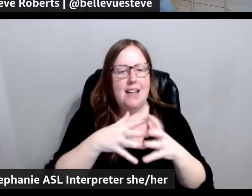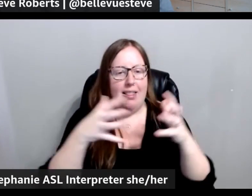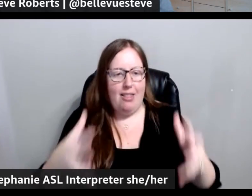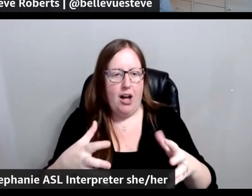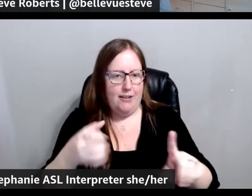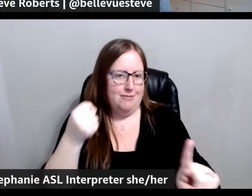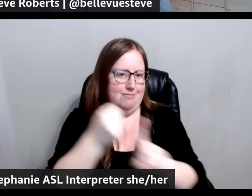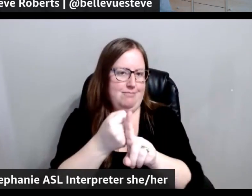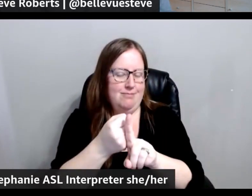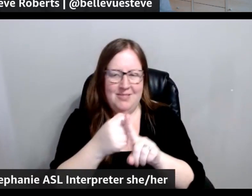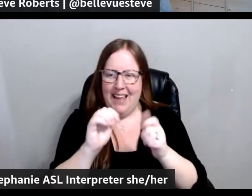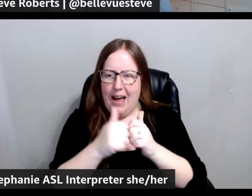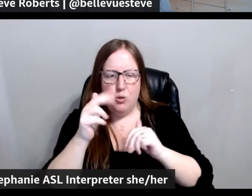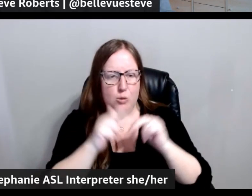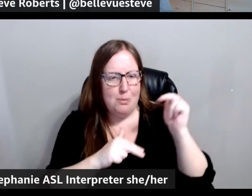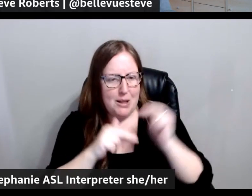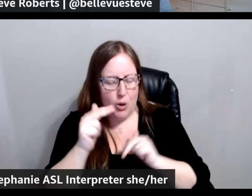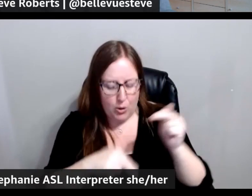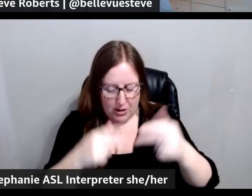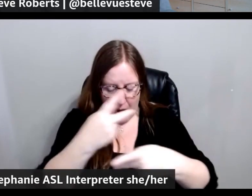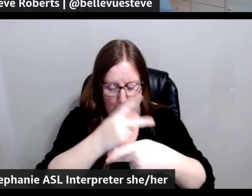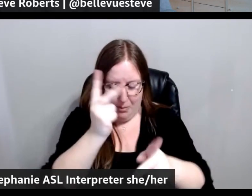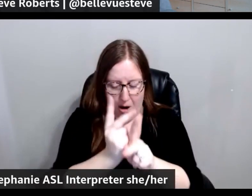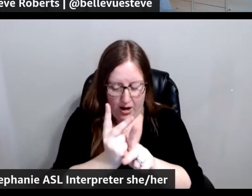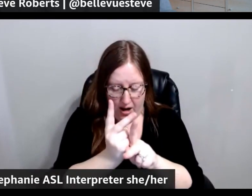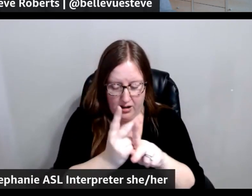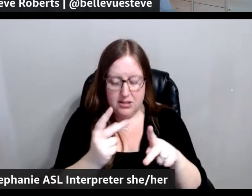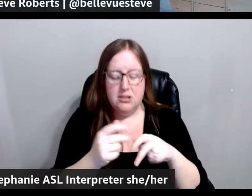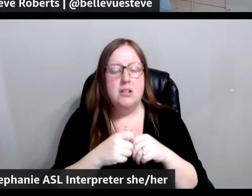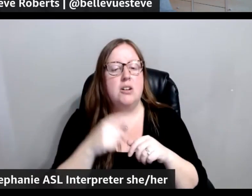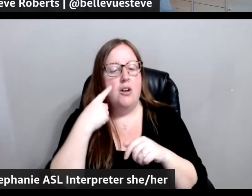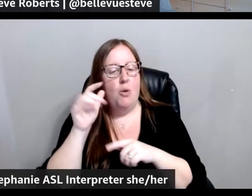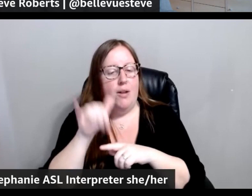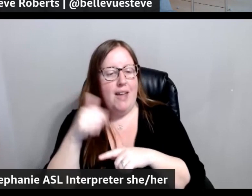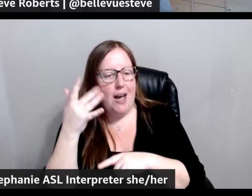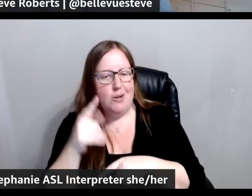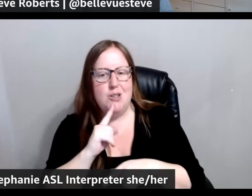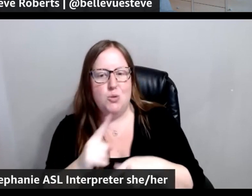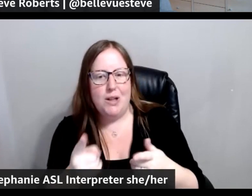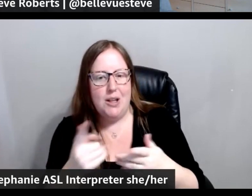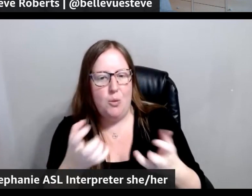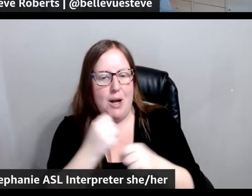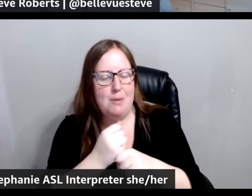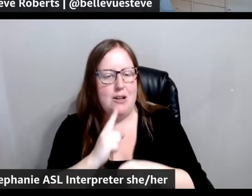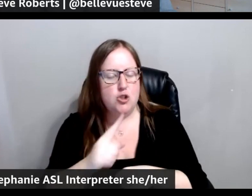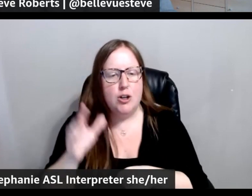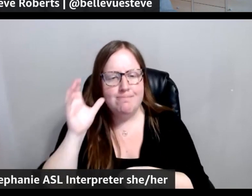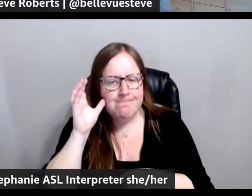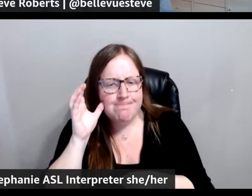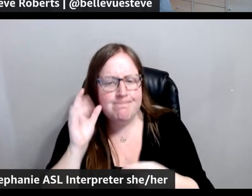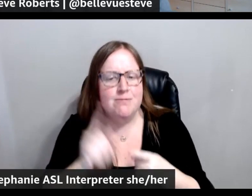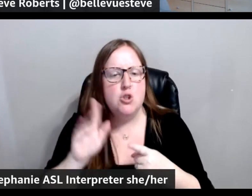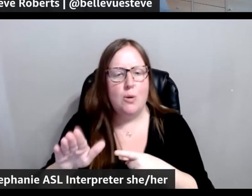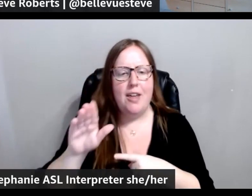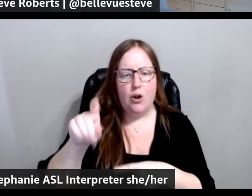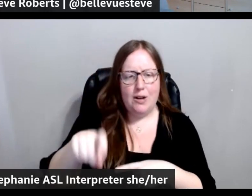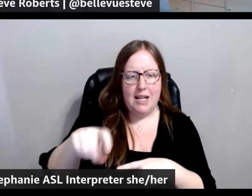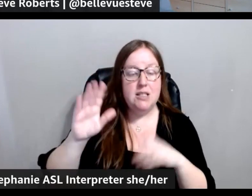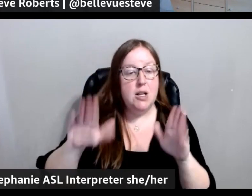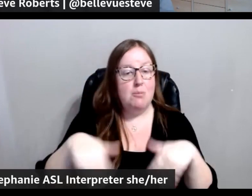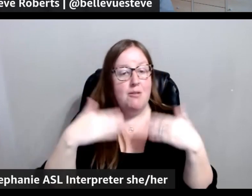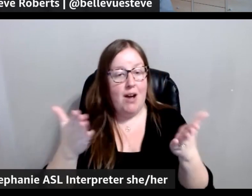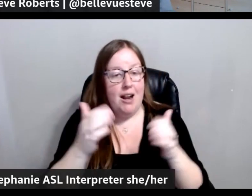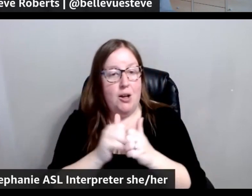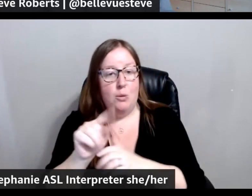in terms of how to build a product with that in mind because we want to really make sure that we're listening to their needs and providing them